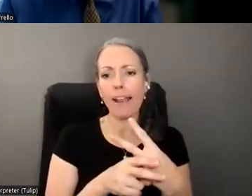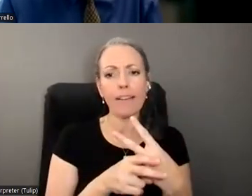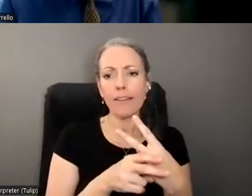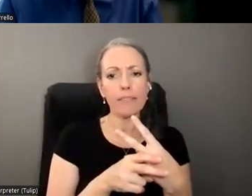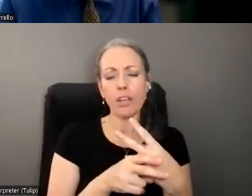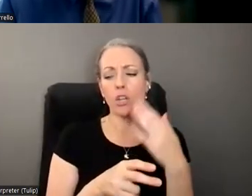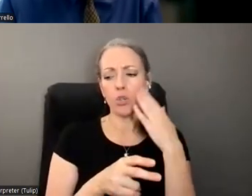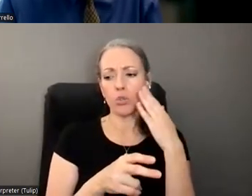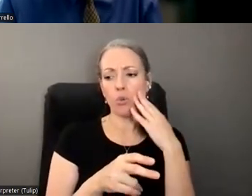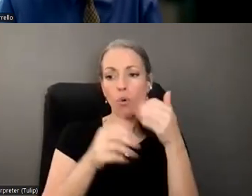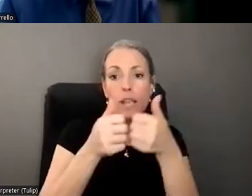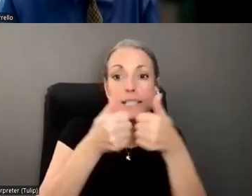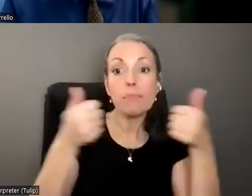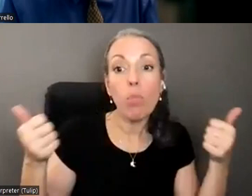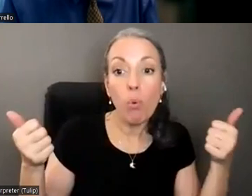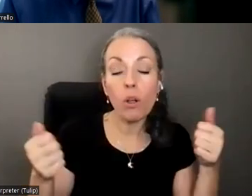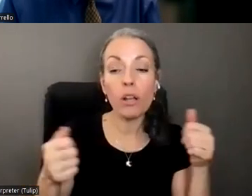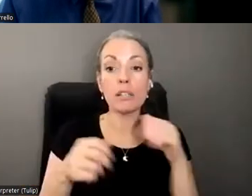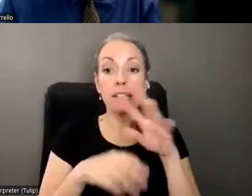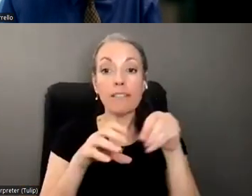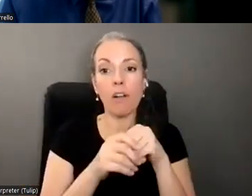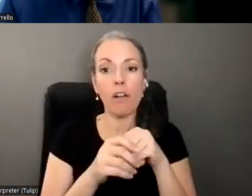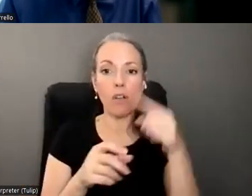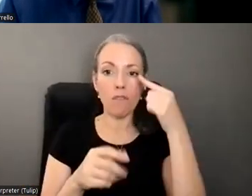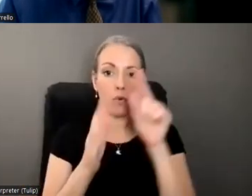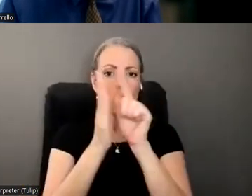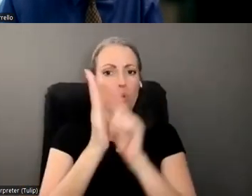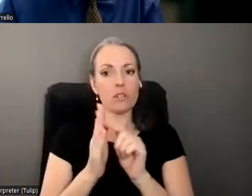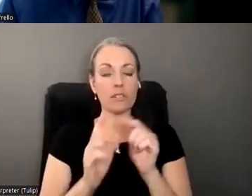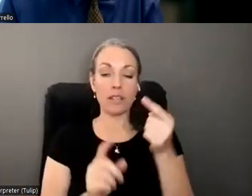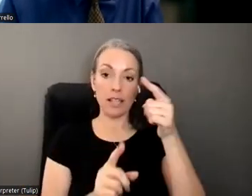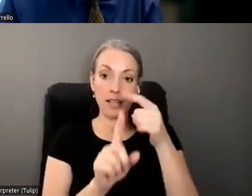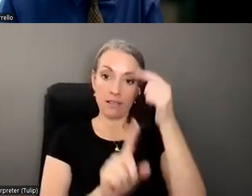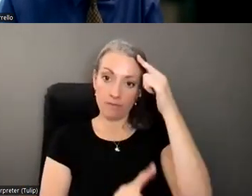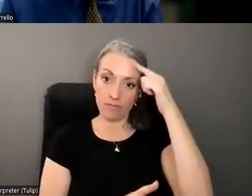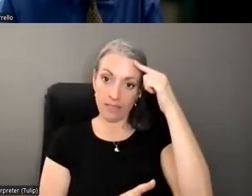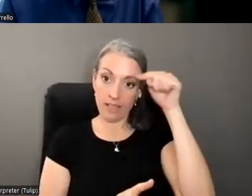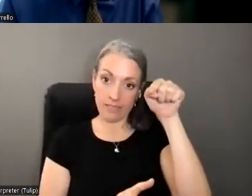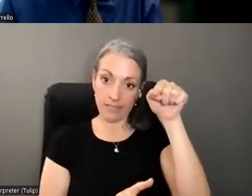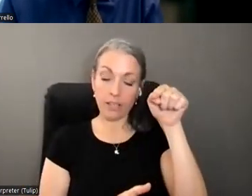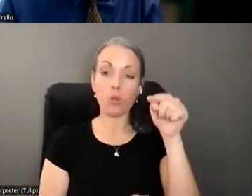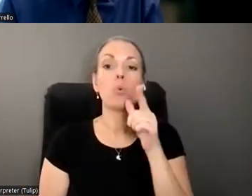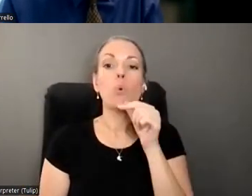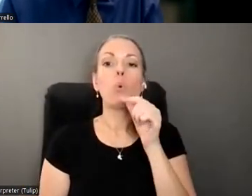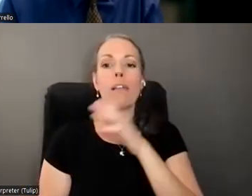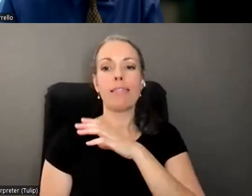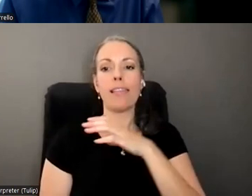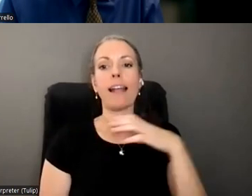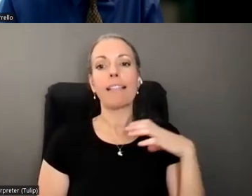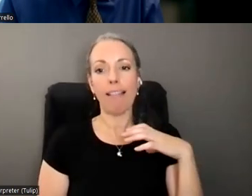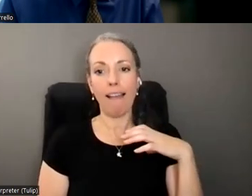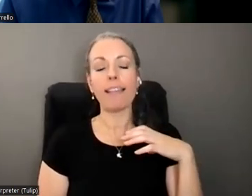going on, it's for attorneys, it's also up to the client, whether or not they want to pursue some kind of action